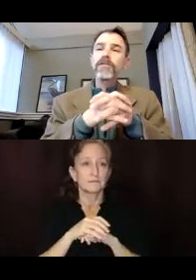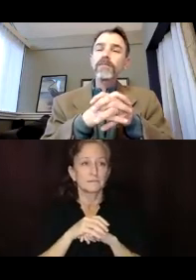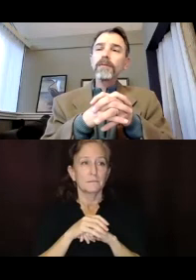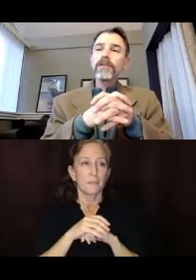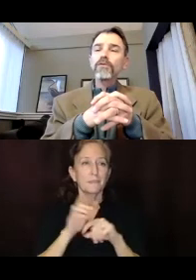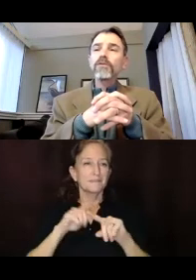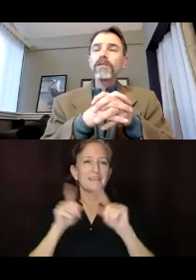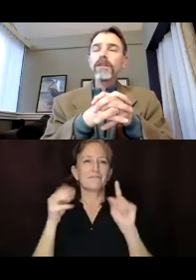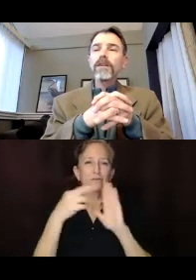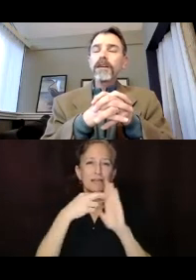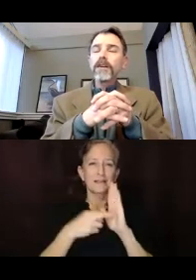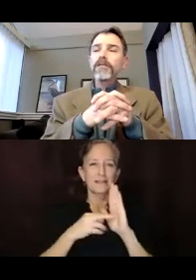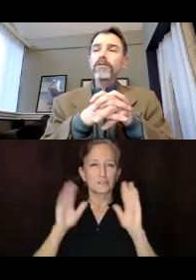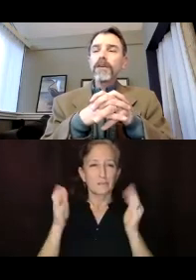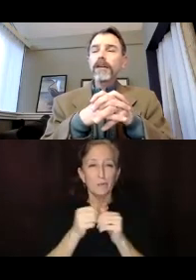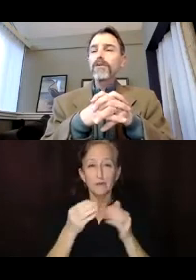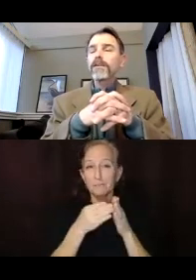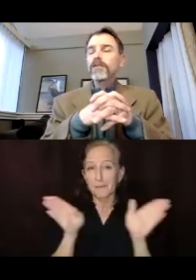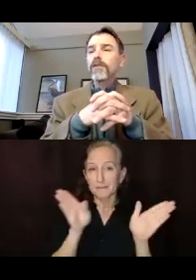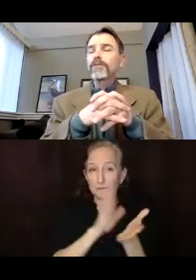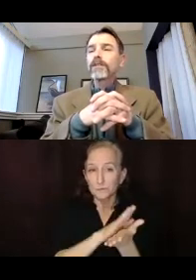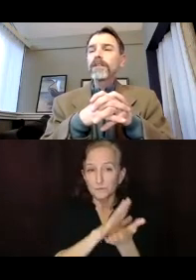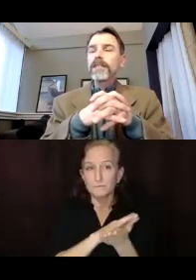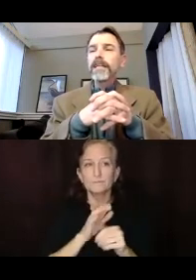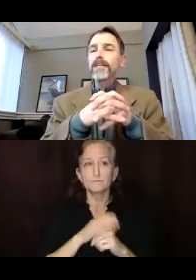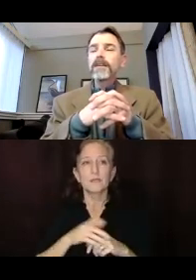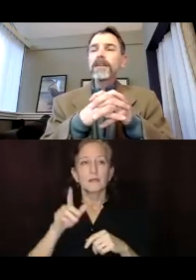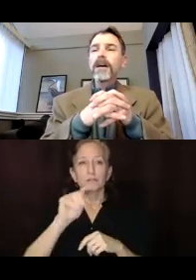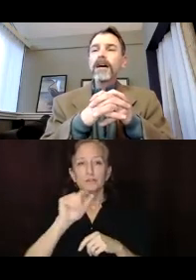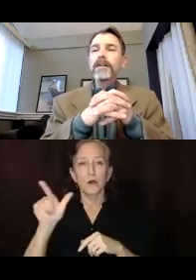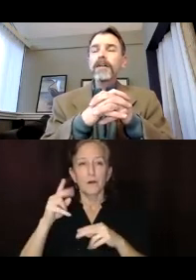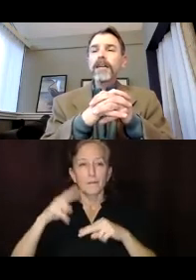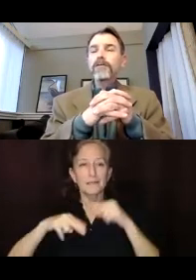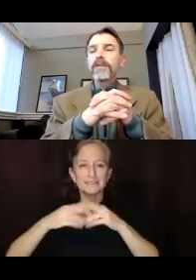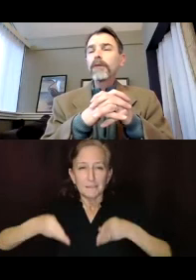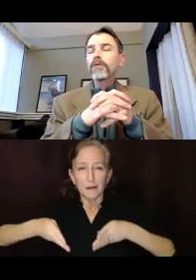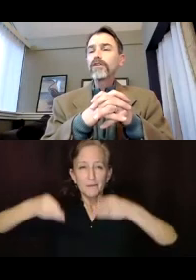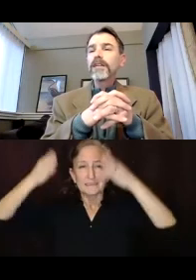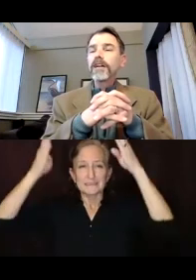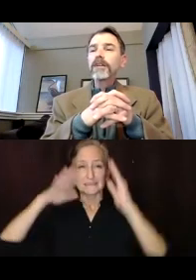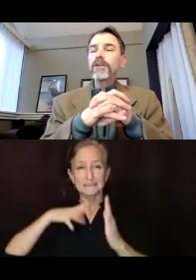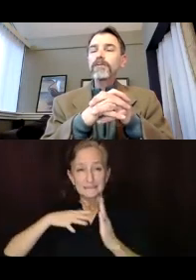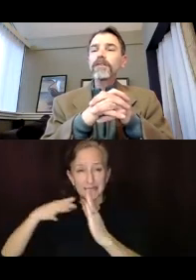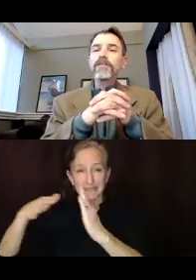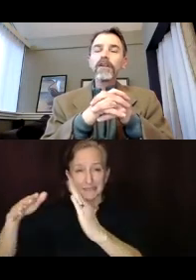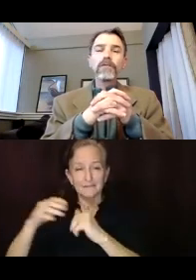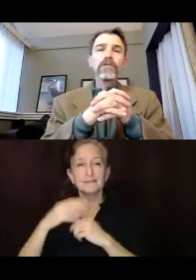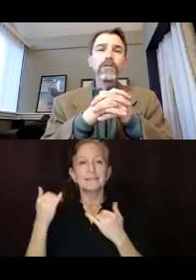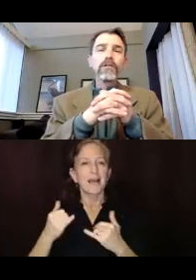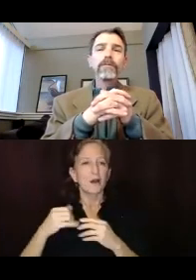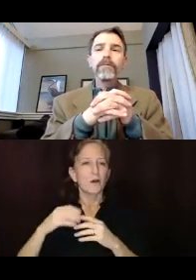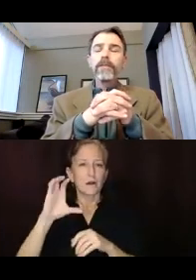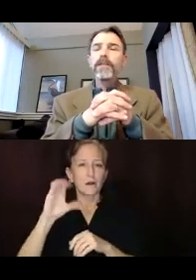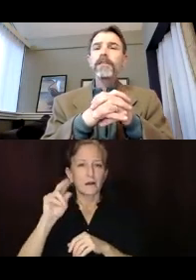regulations as public schools. It also, we had a recent tall building study, uh, and now we're looking at concrete buildings that are